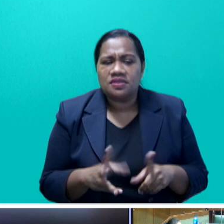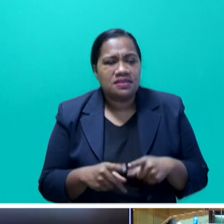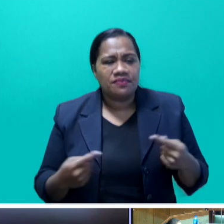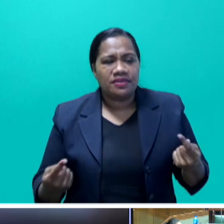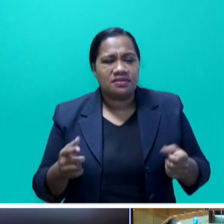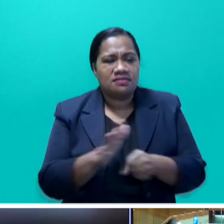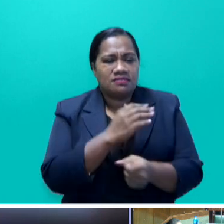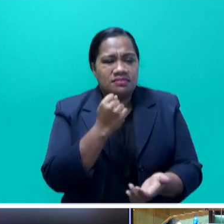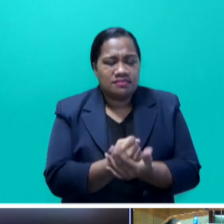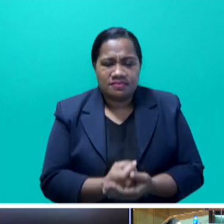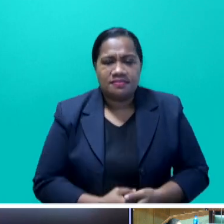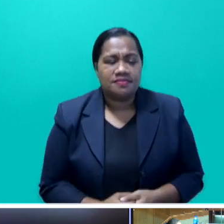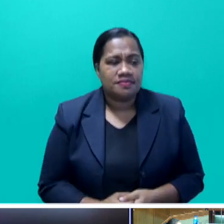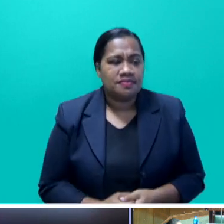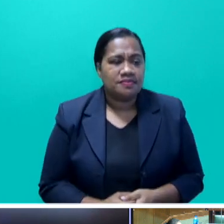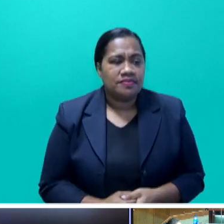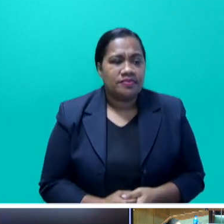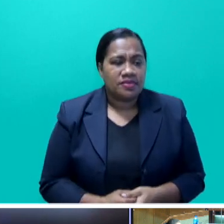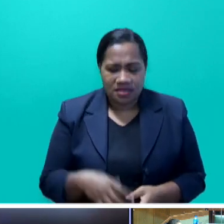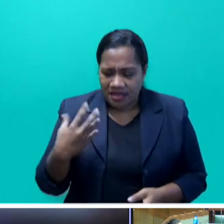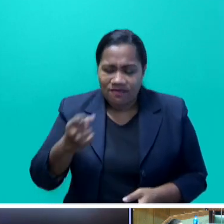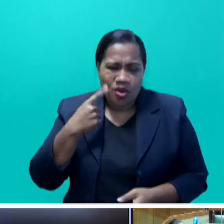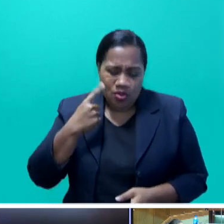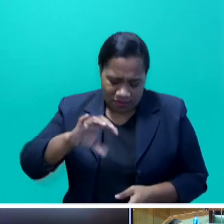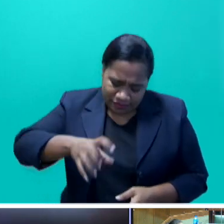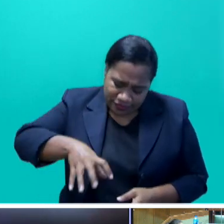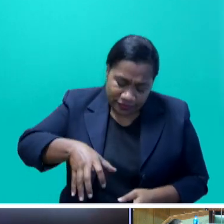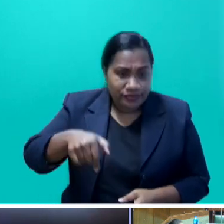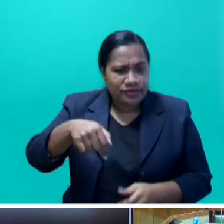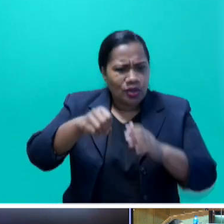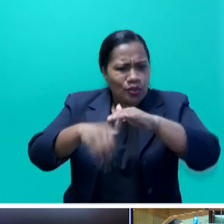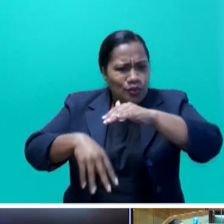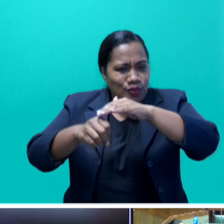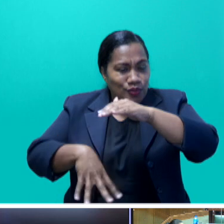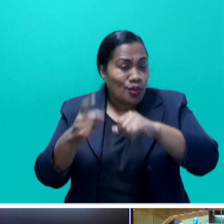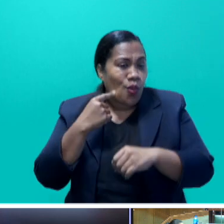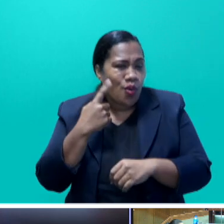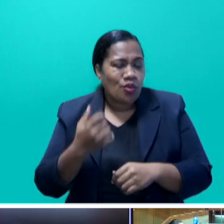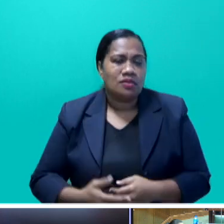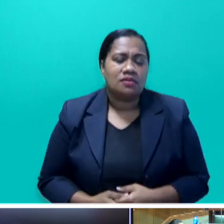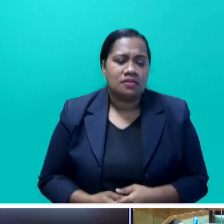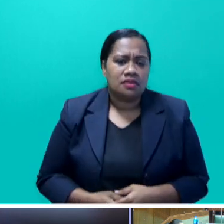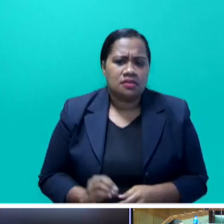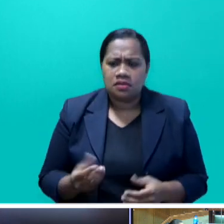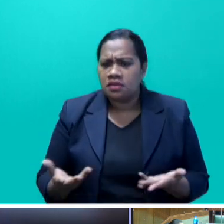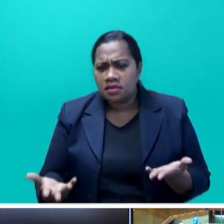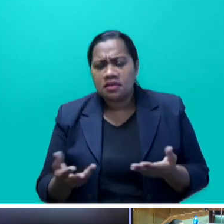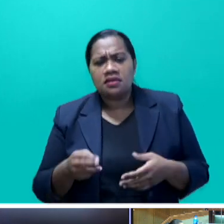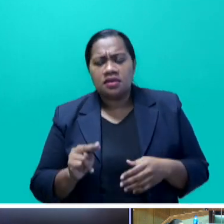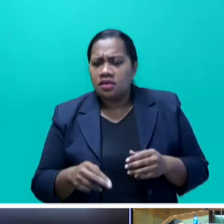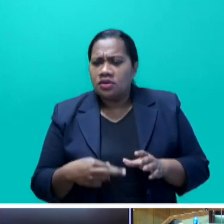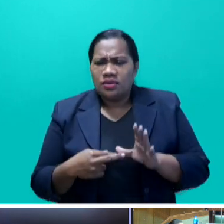when you turn on the tap. Such a bureaucratic legal requirement has not only made Itauke land